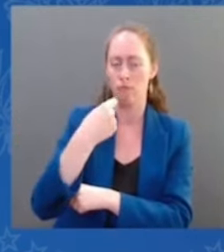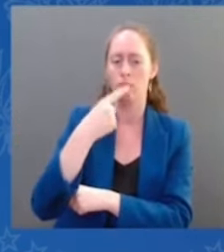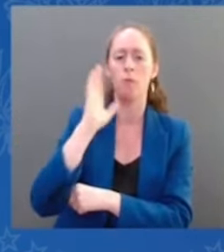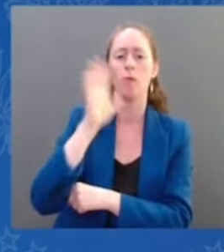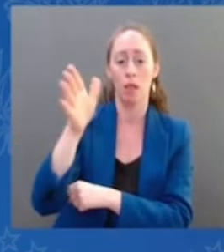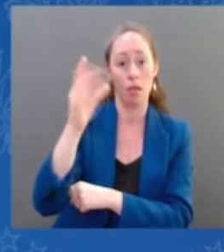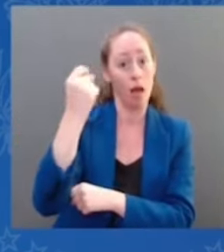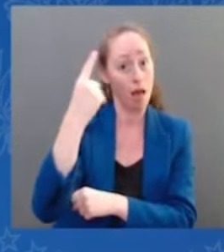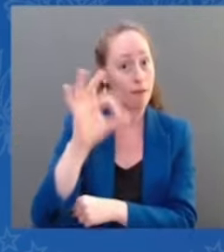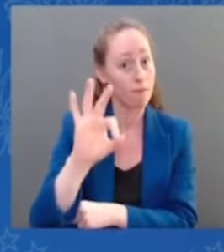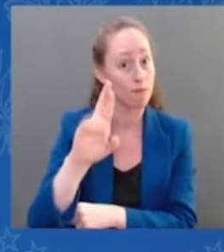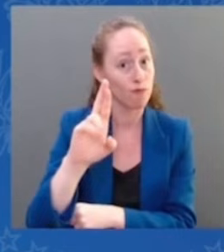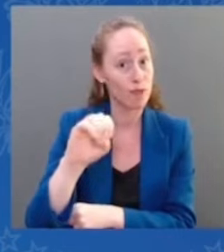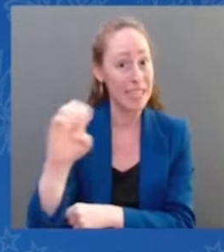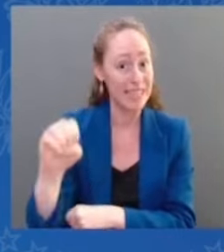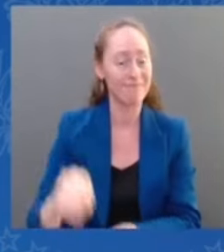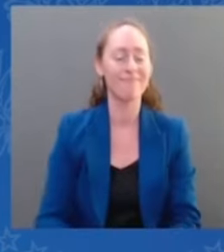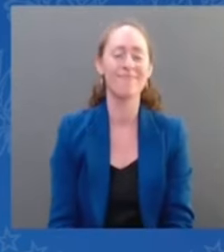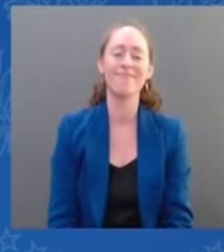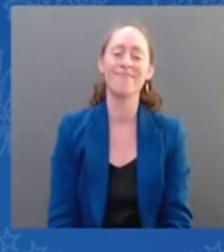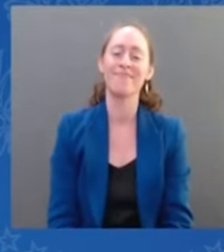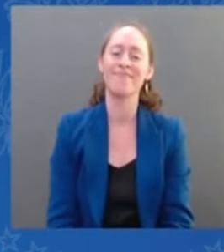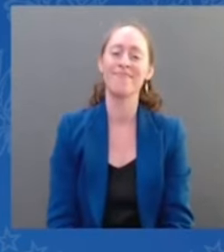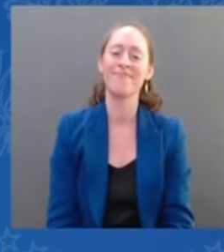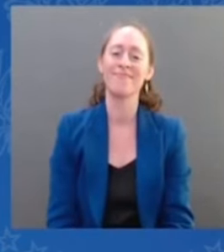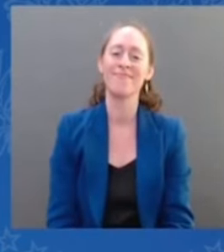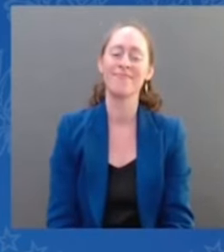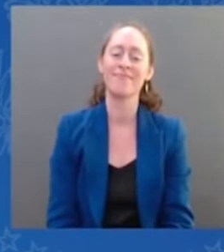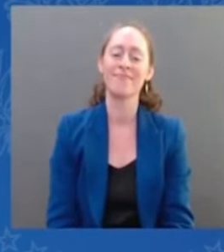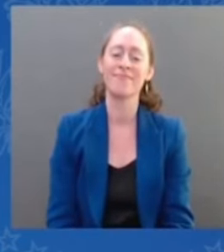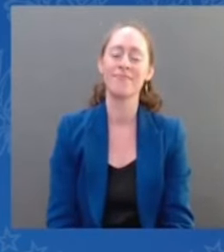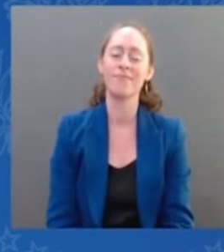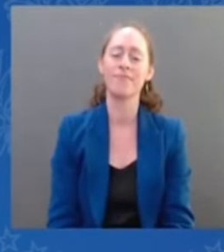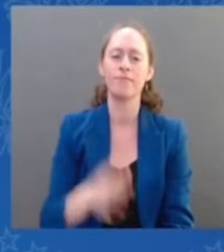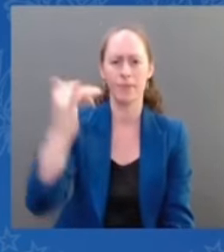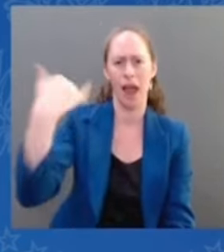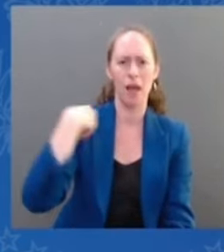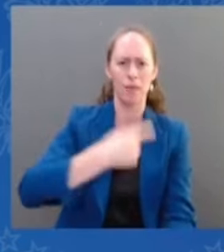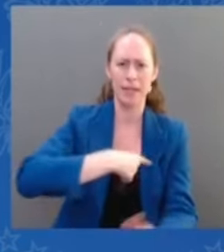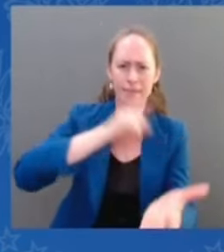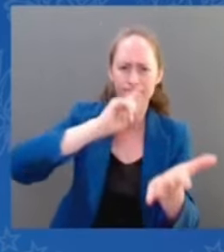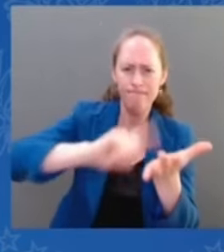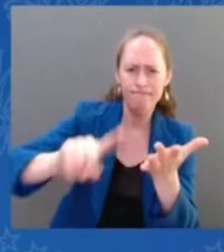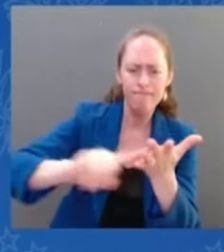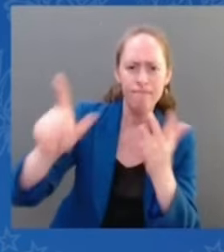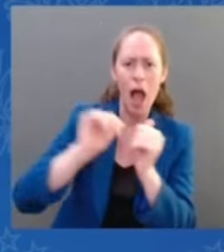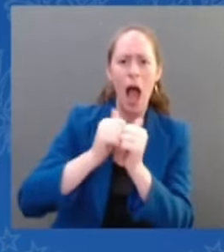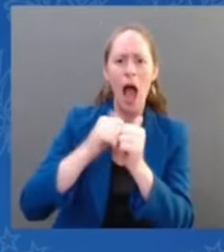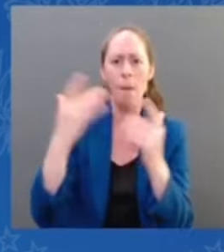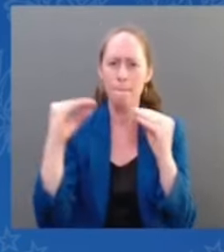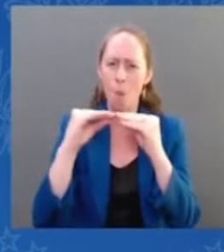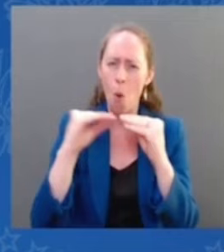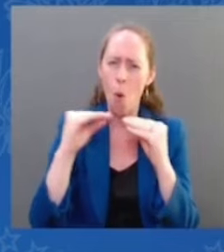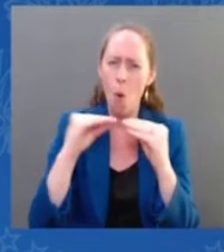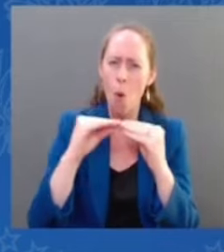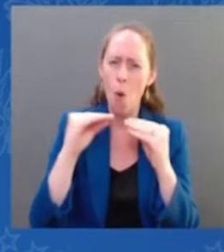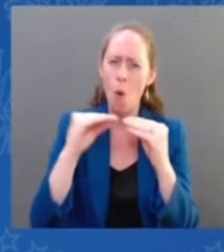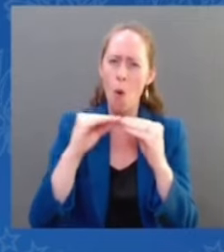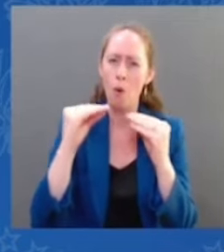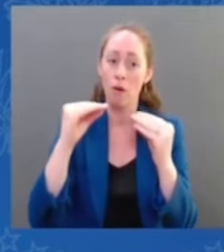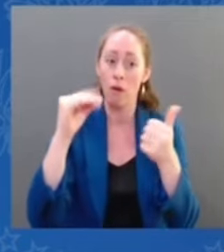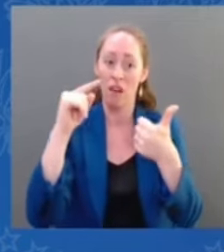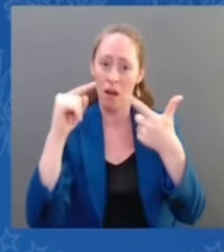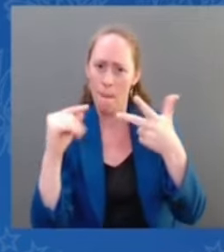ways to expand access to reproductive health services, like IUDs, birth control pills, emergency contraception.